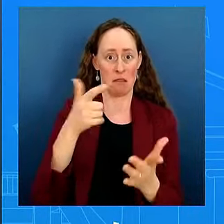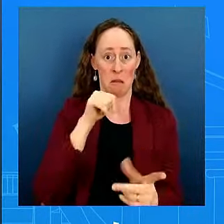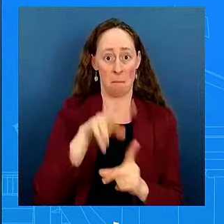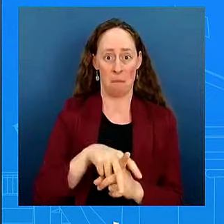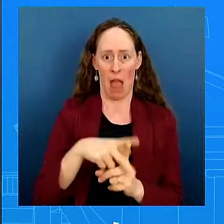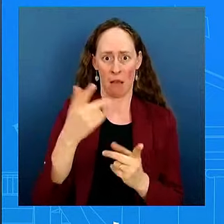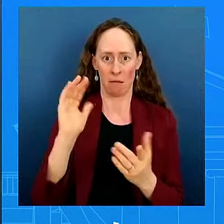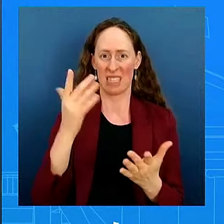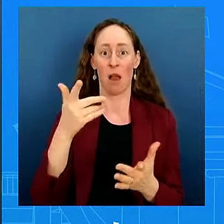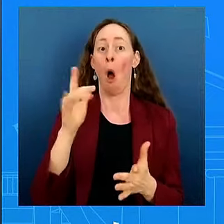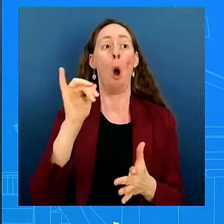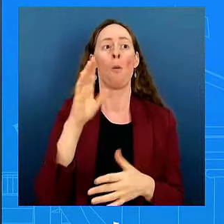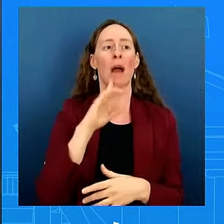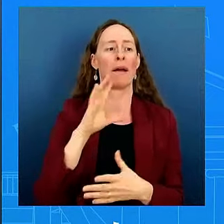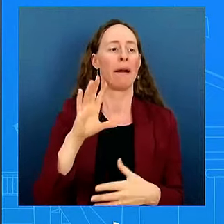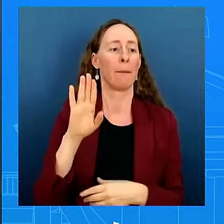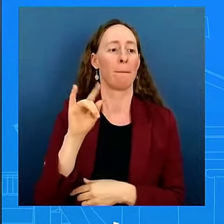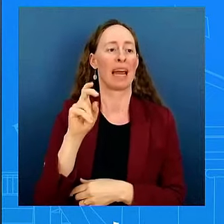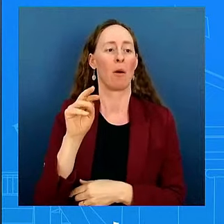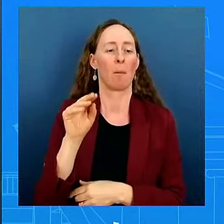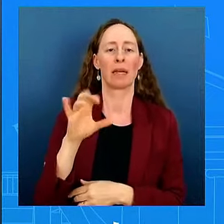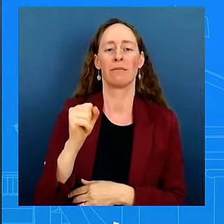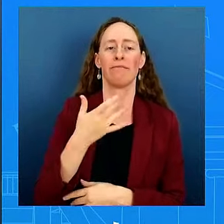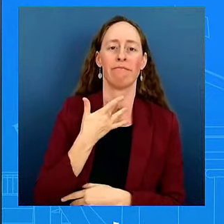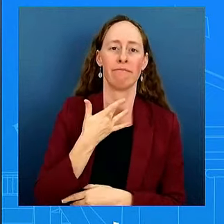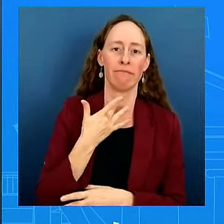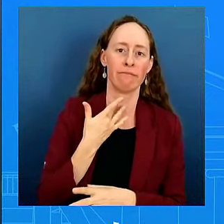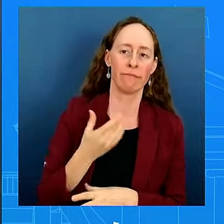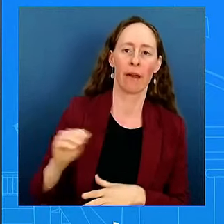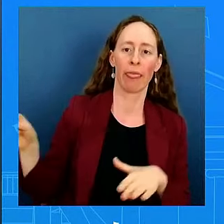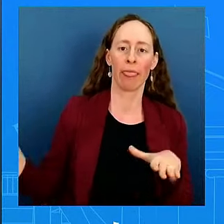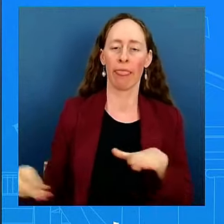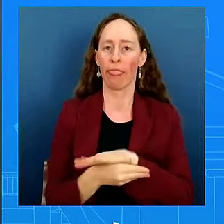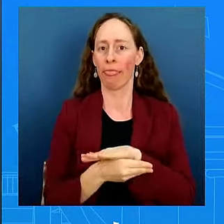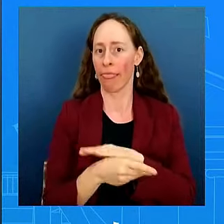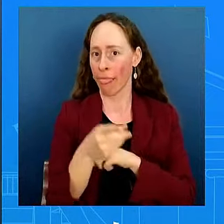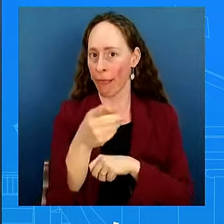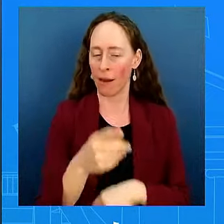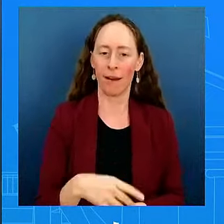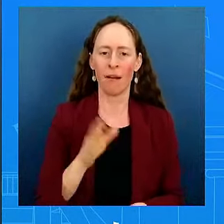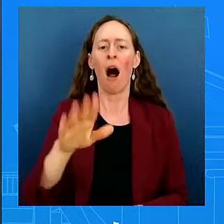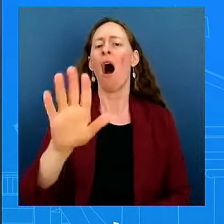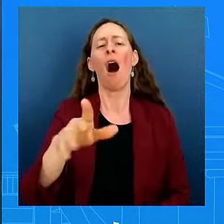showing results from our investments. It was a yes or no question.